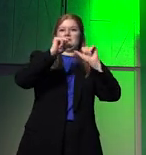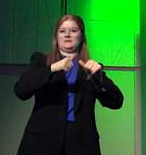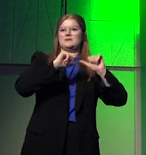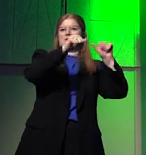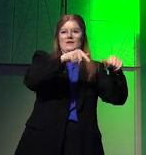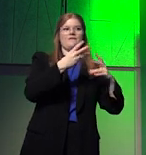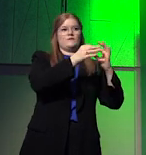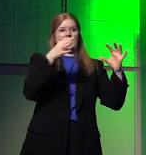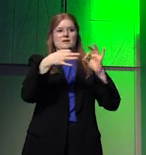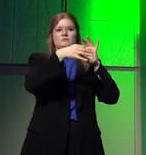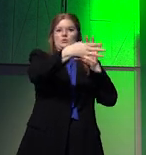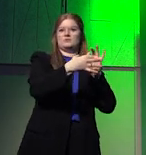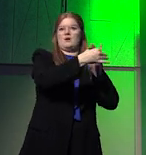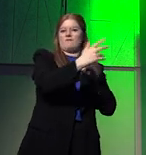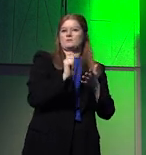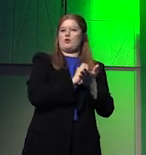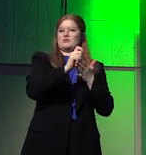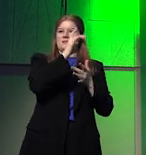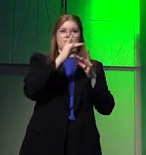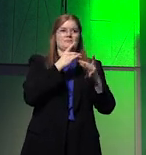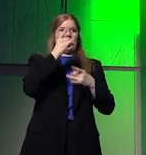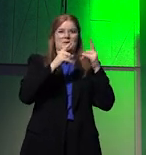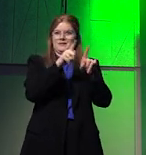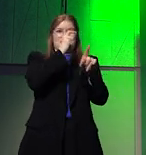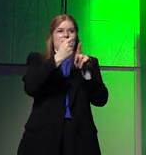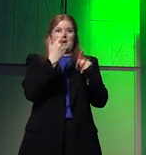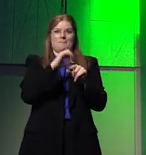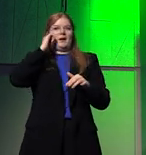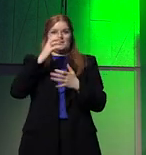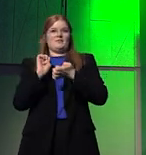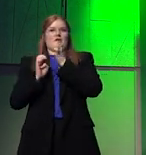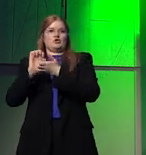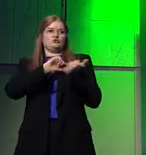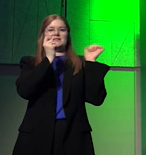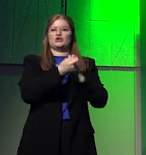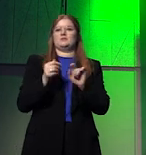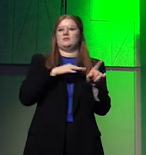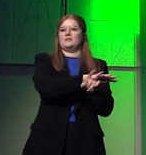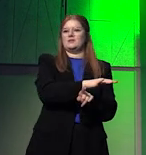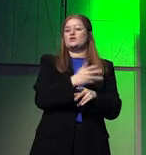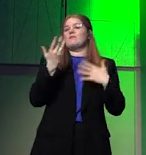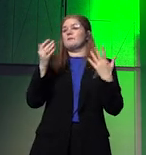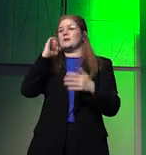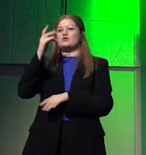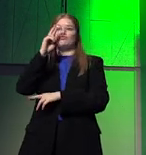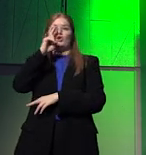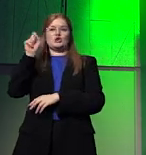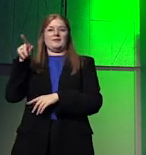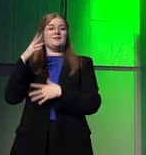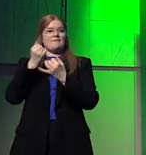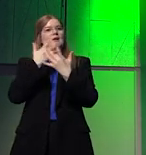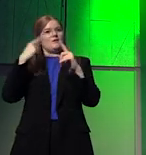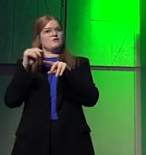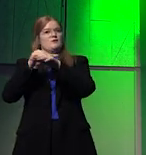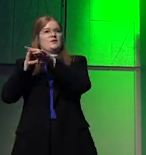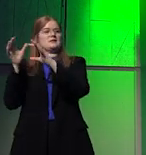hollowing out of democracy happening on the back of the energy transition. And for Russia, this has a number of